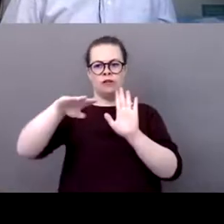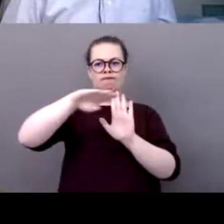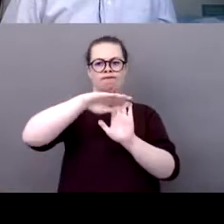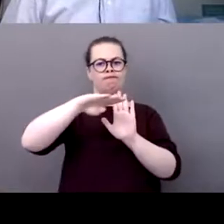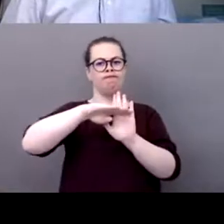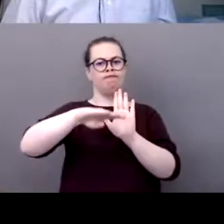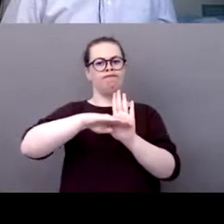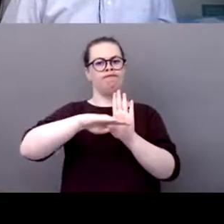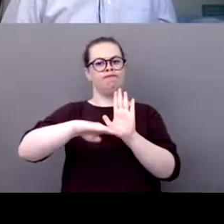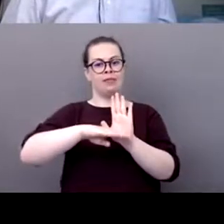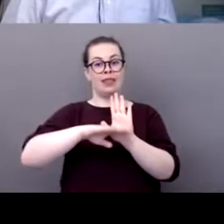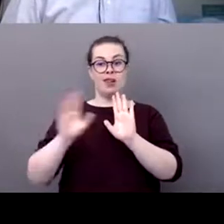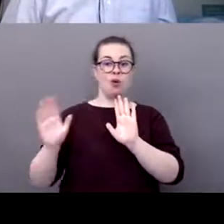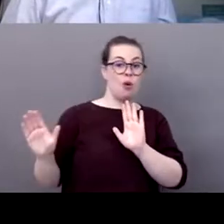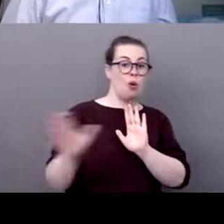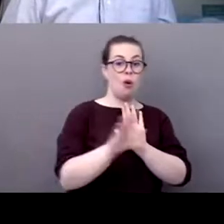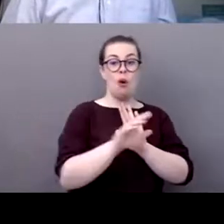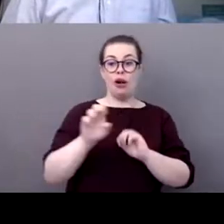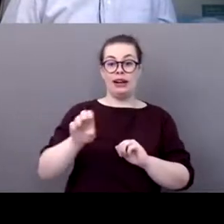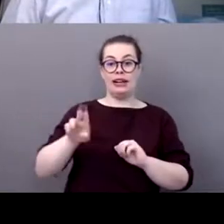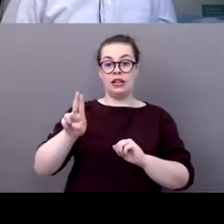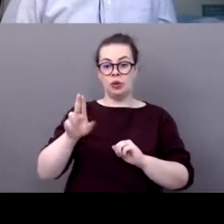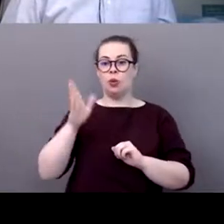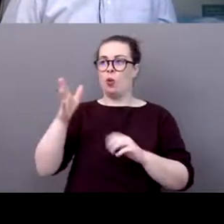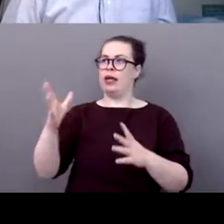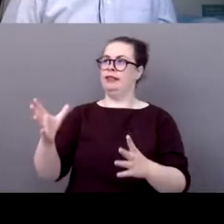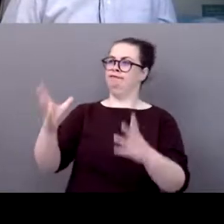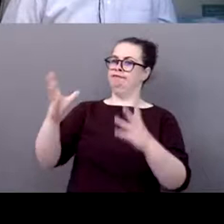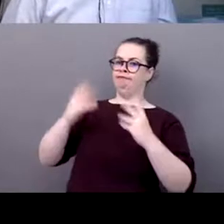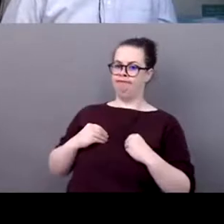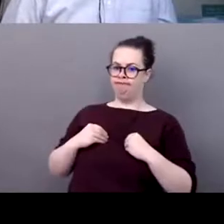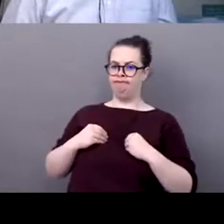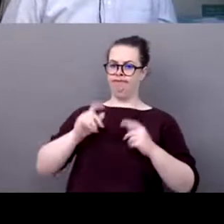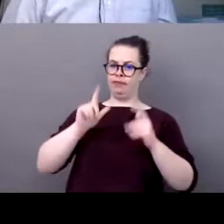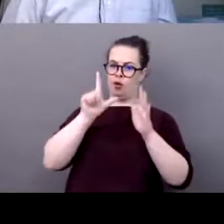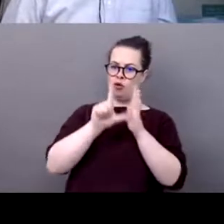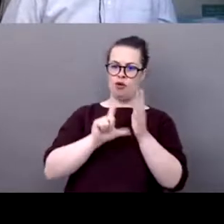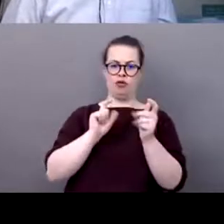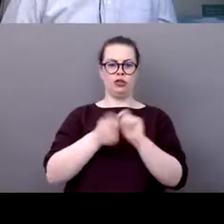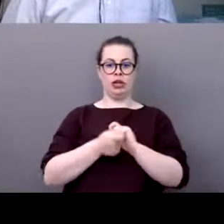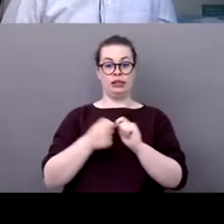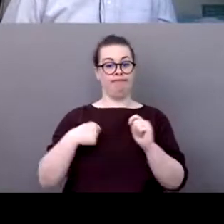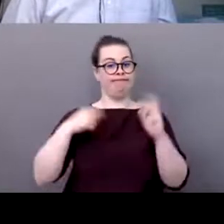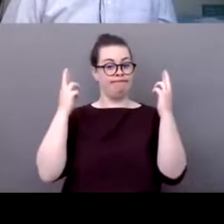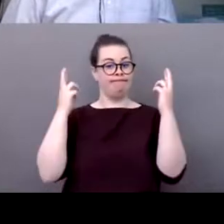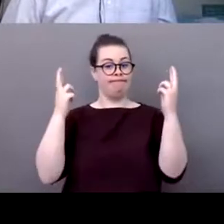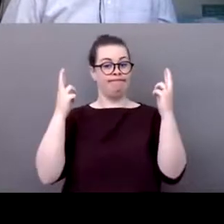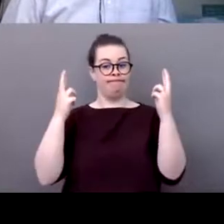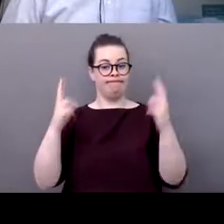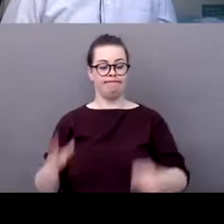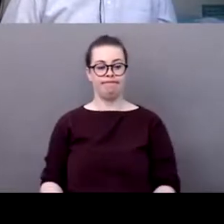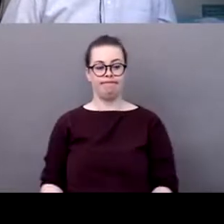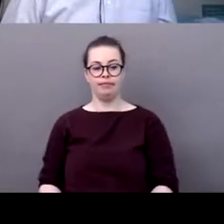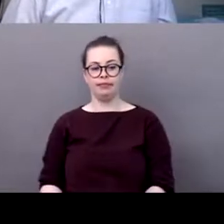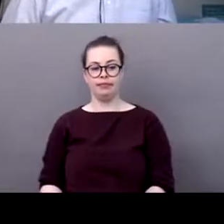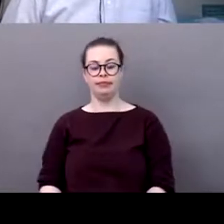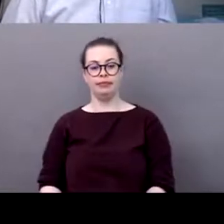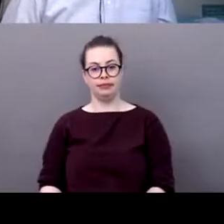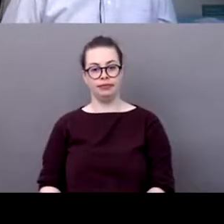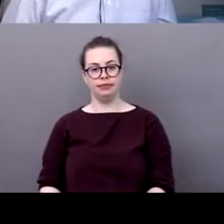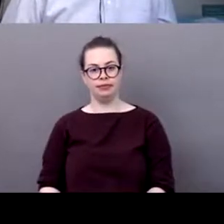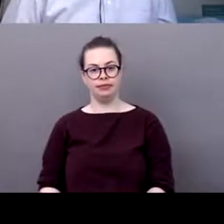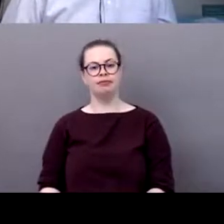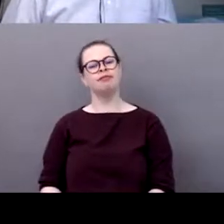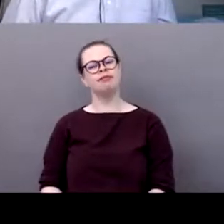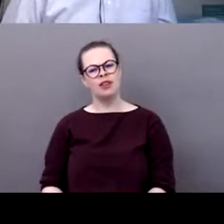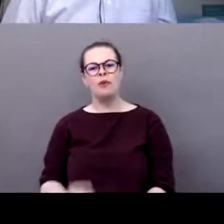everybody across europe will uh subscribe to well who do we begin with because we were